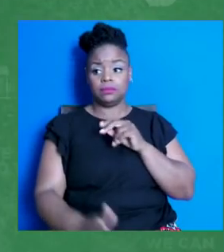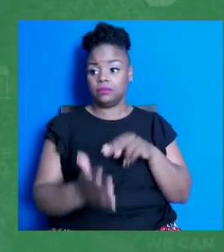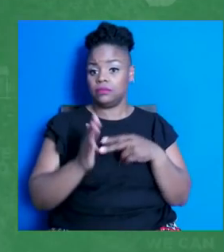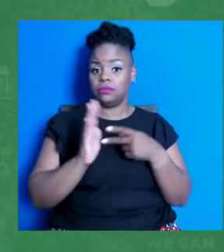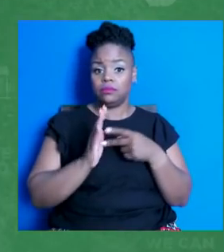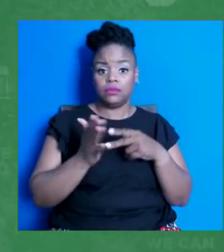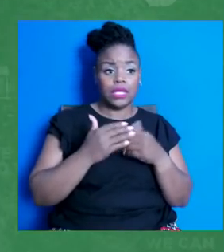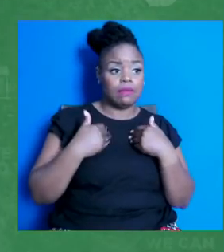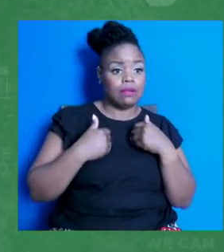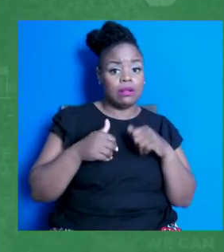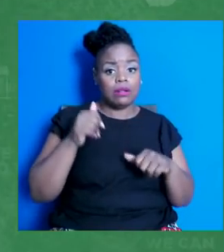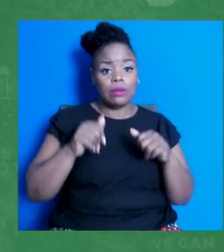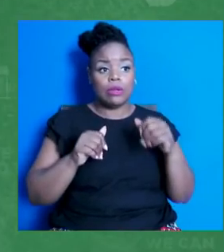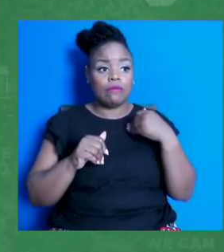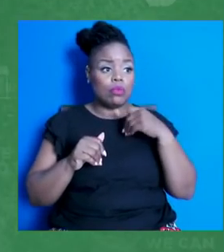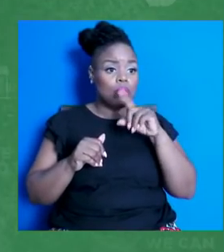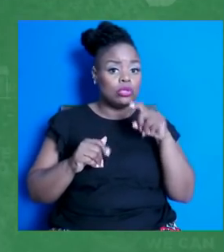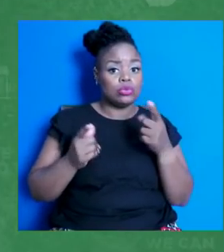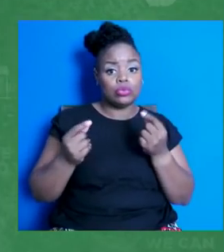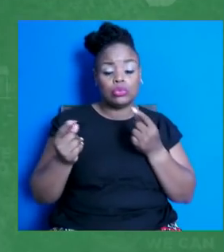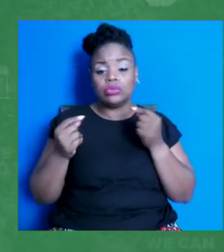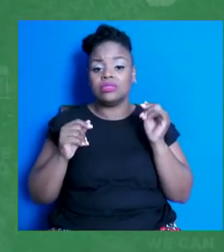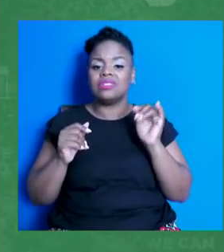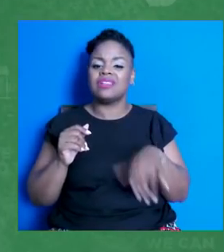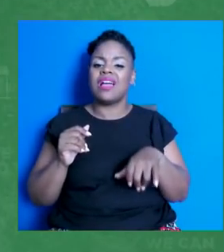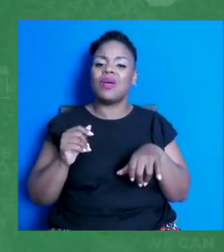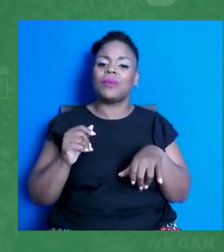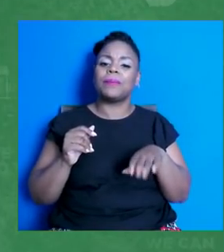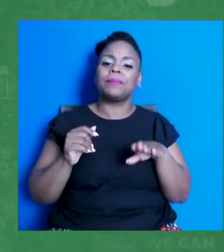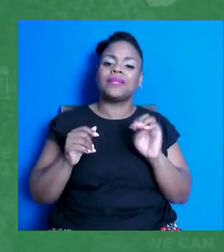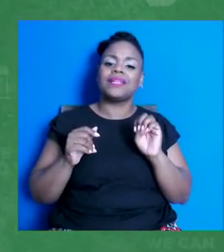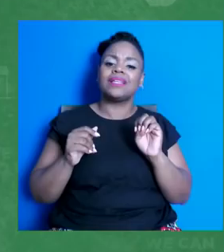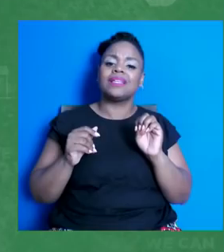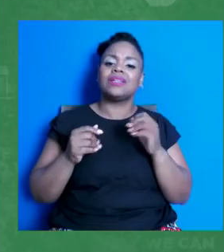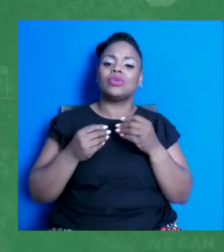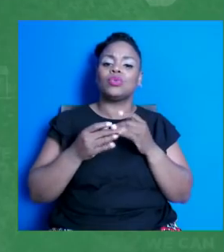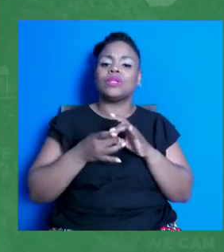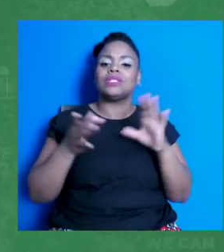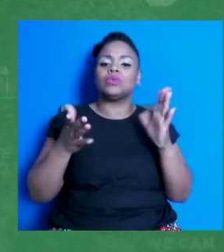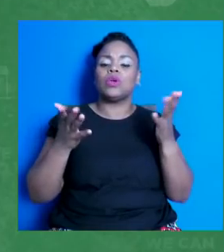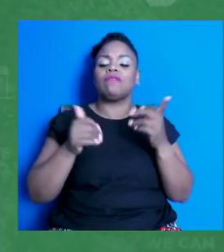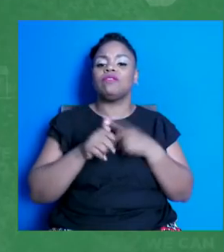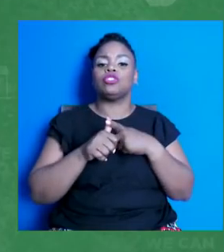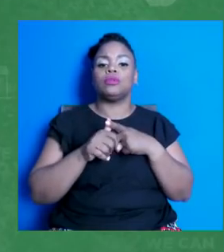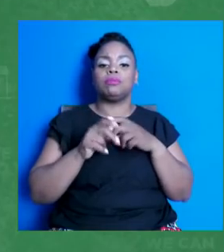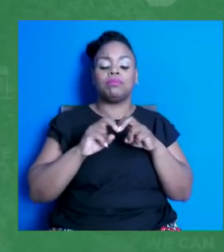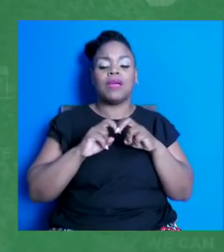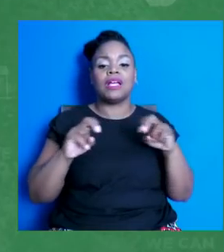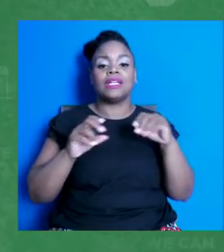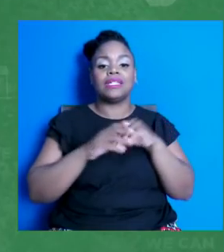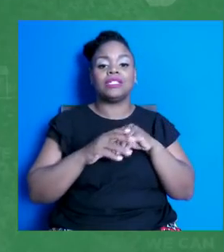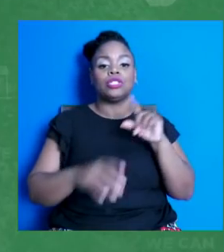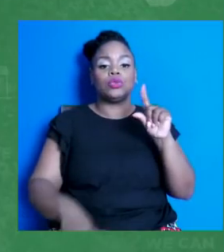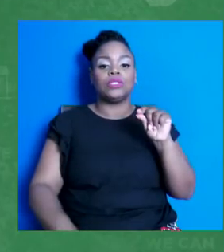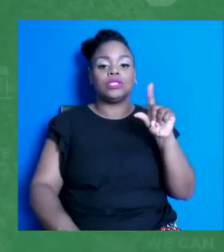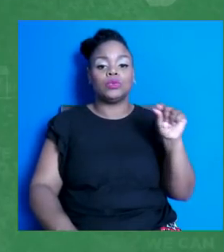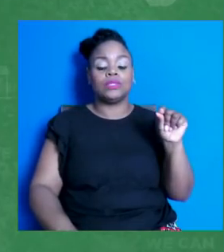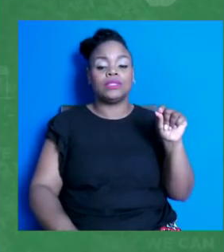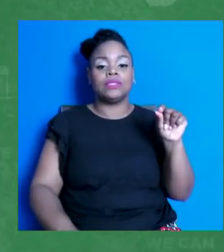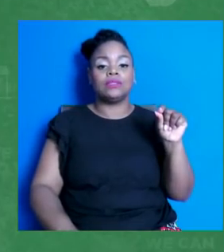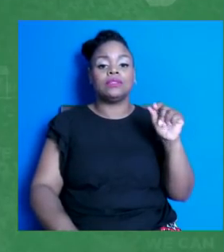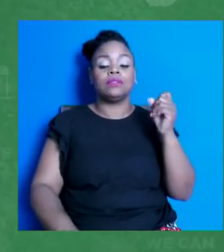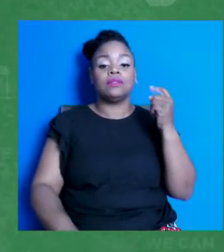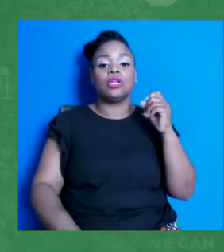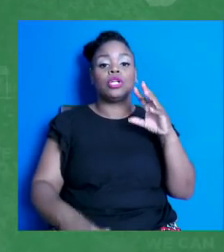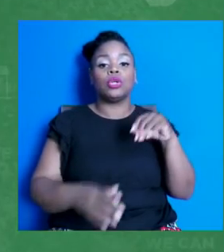that were then relieved when we held our very first panel back in June 2020. Being able to include young people in conversations such as these has been our